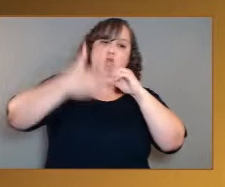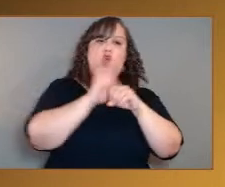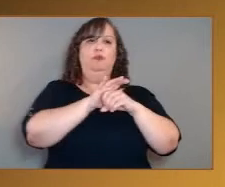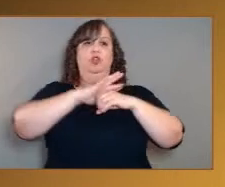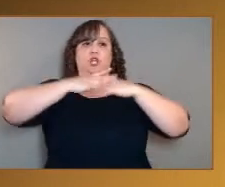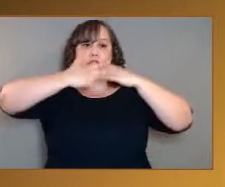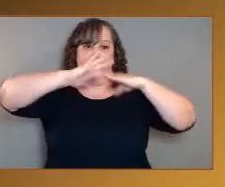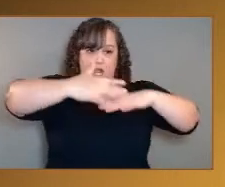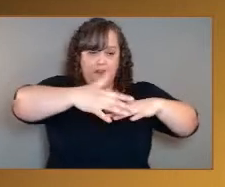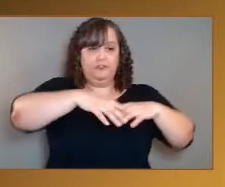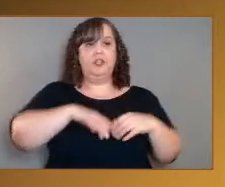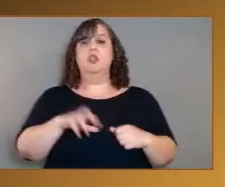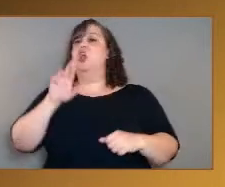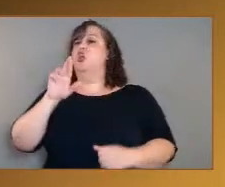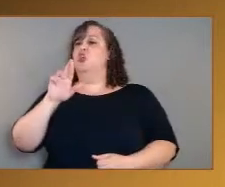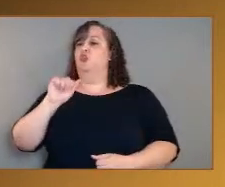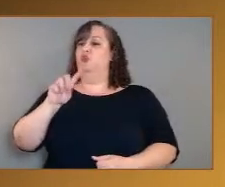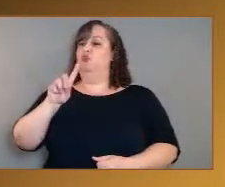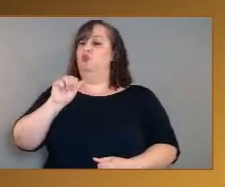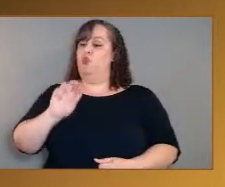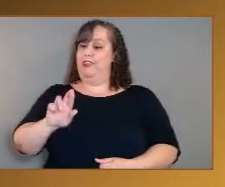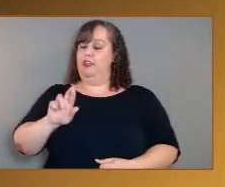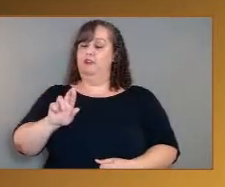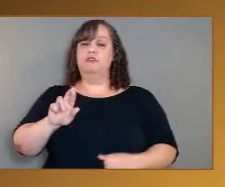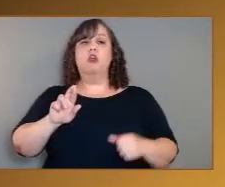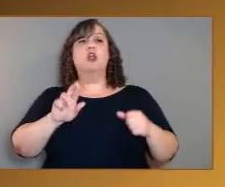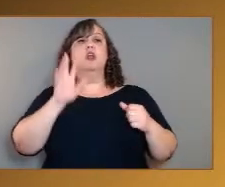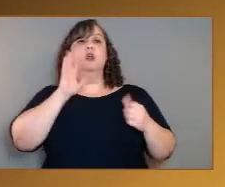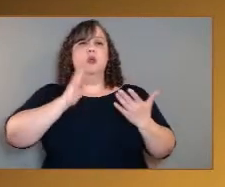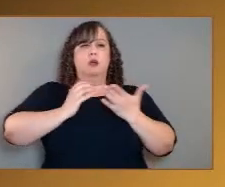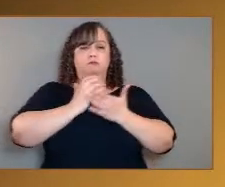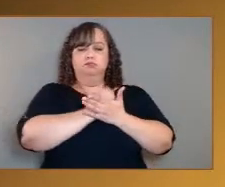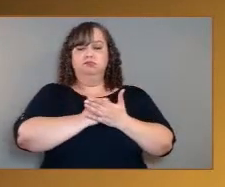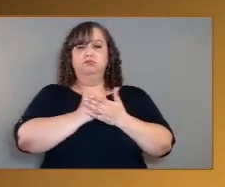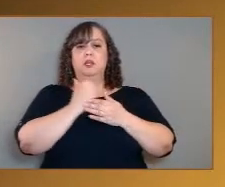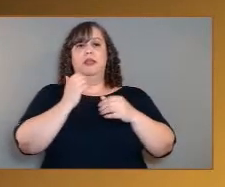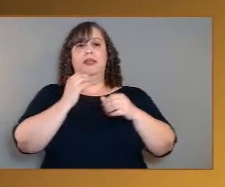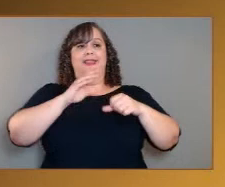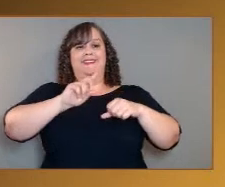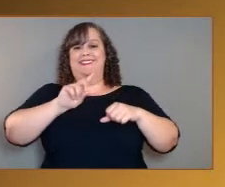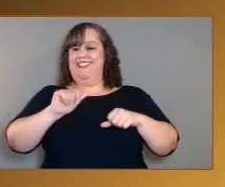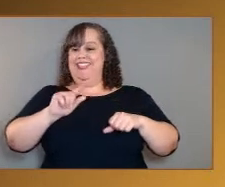We will get data from our spectrometer about the surface composition.